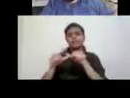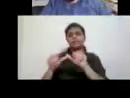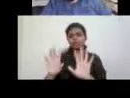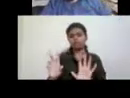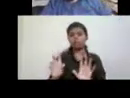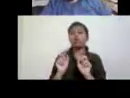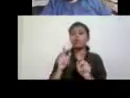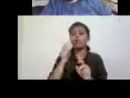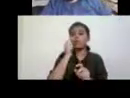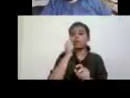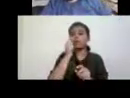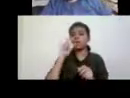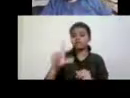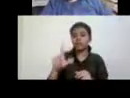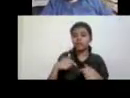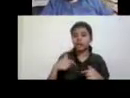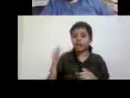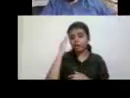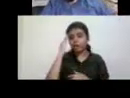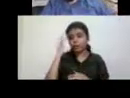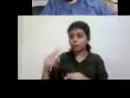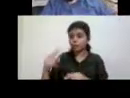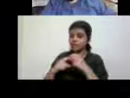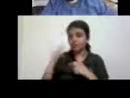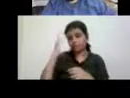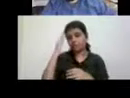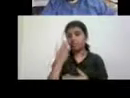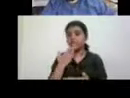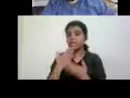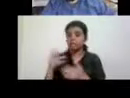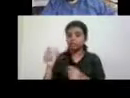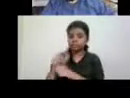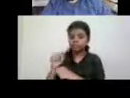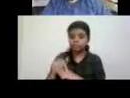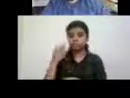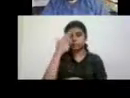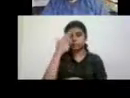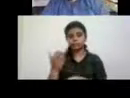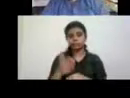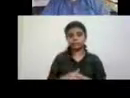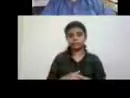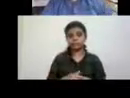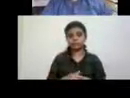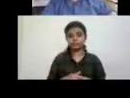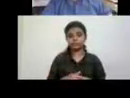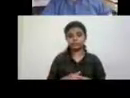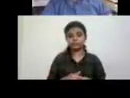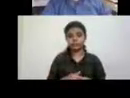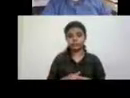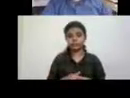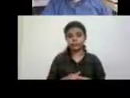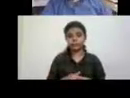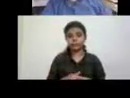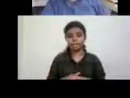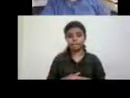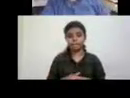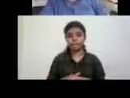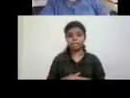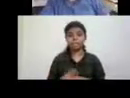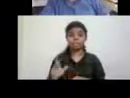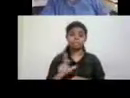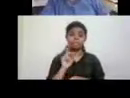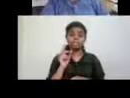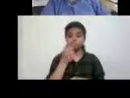So, but I am aware of the questions and thank you for putting them there. Um, so, uh, the other problem.